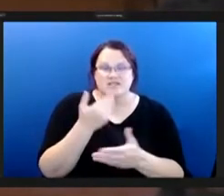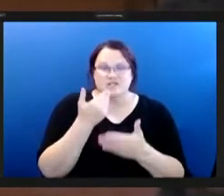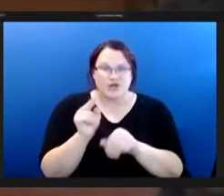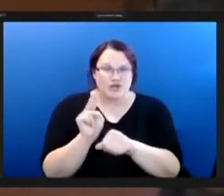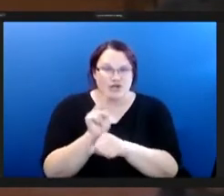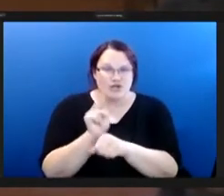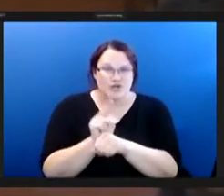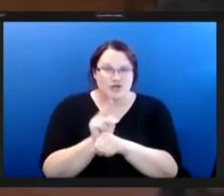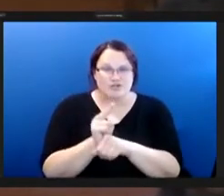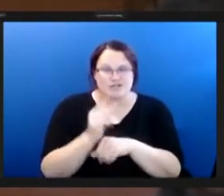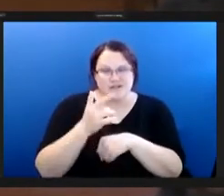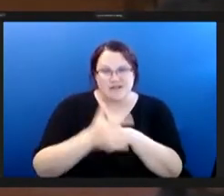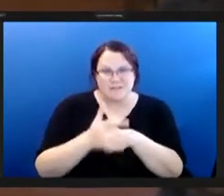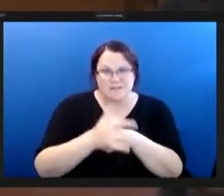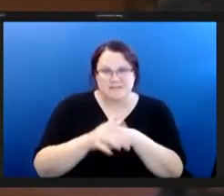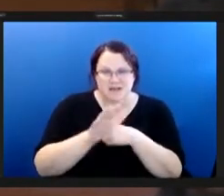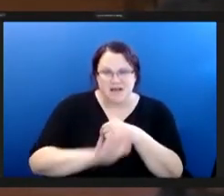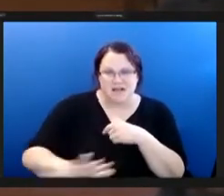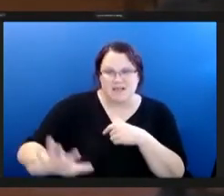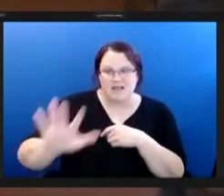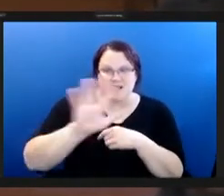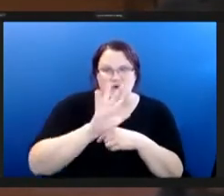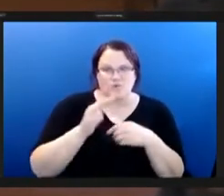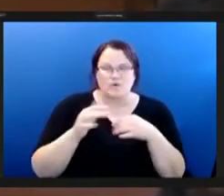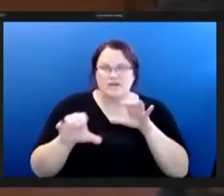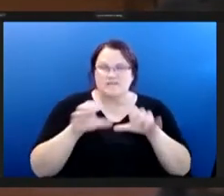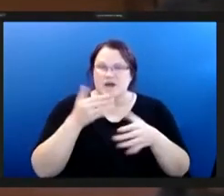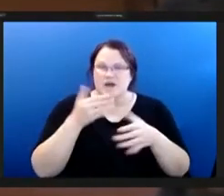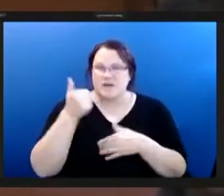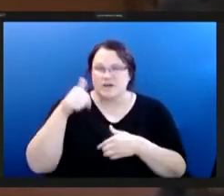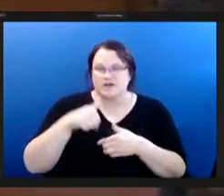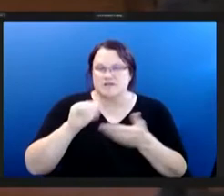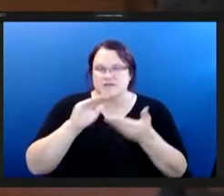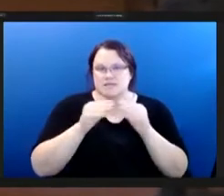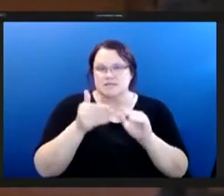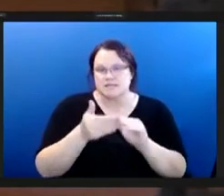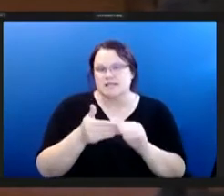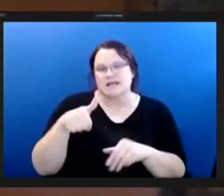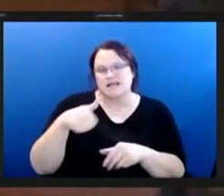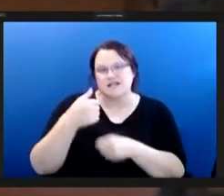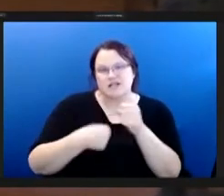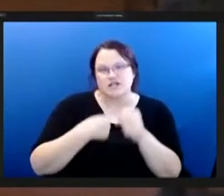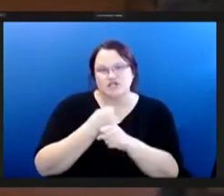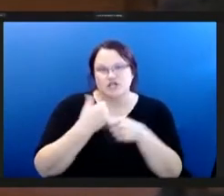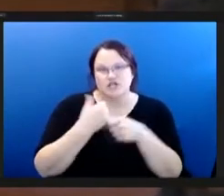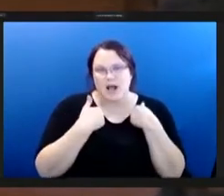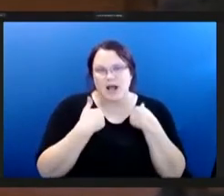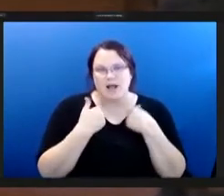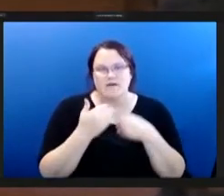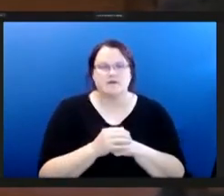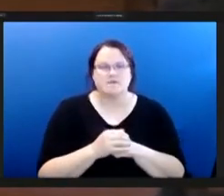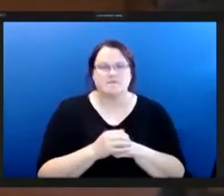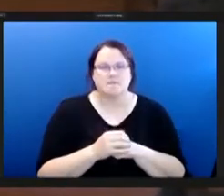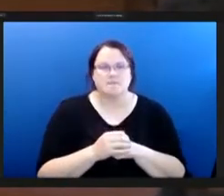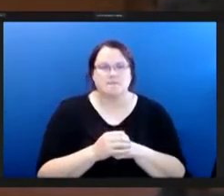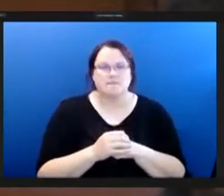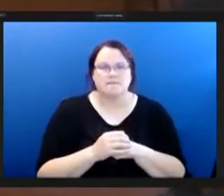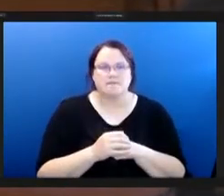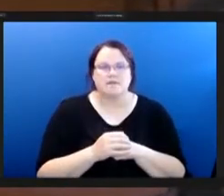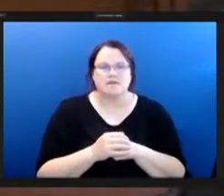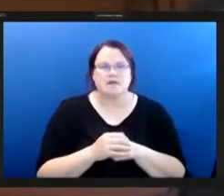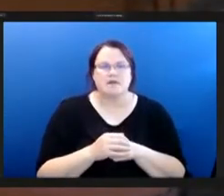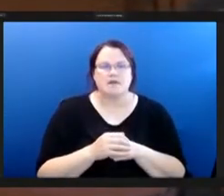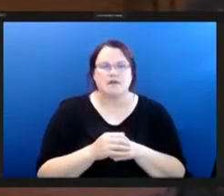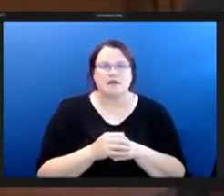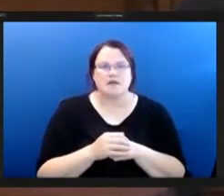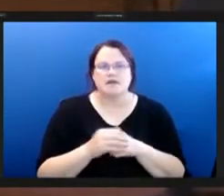vacant land we have done better in this city this year in cutting the weeds but it would be